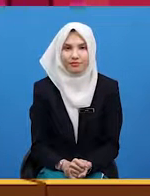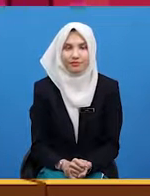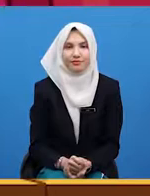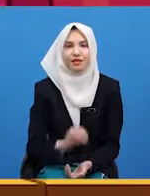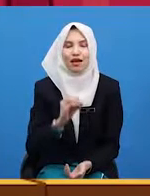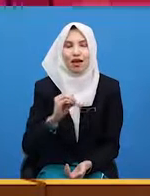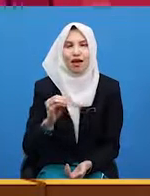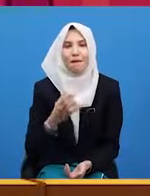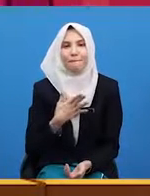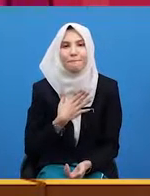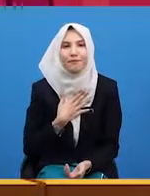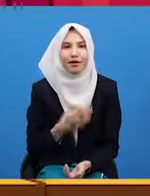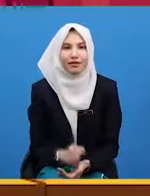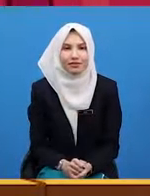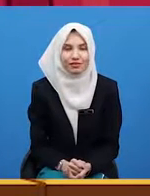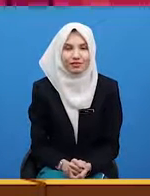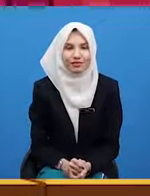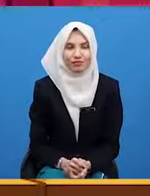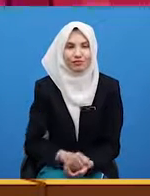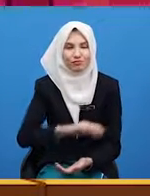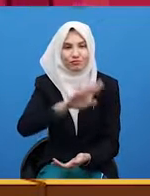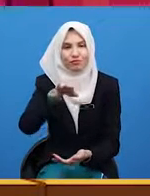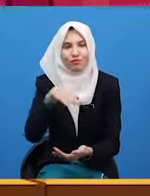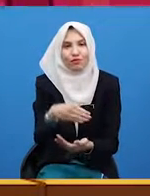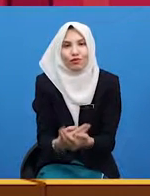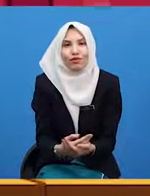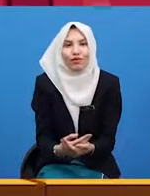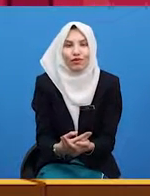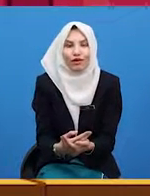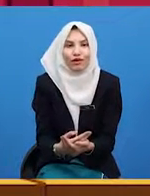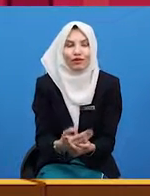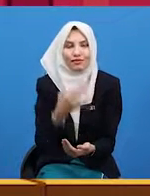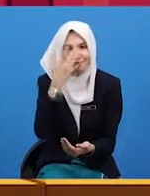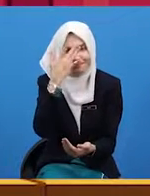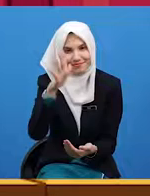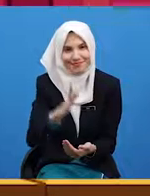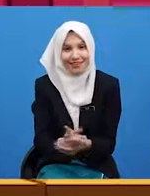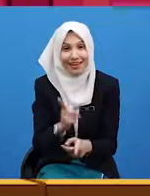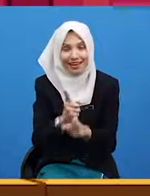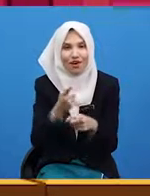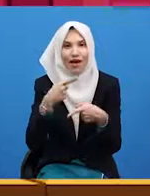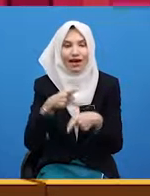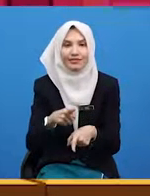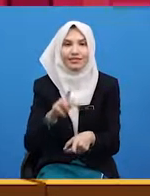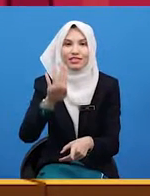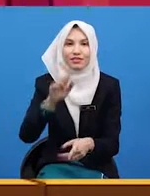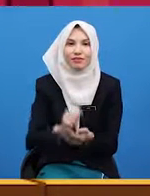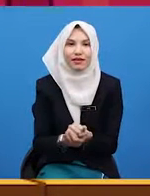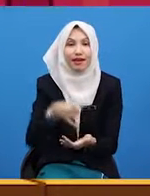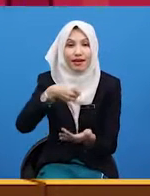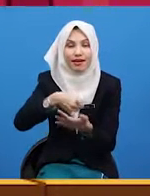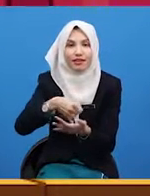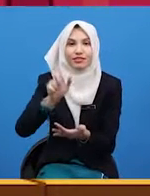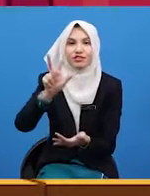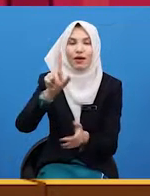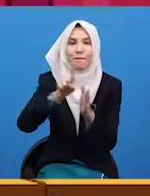me now I'm round I. You all are incredibly genius. The correct answer is B. It's 3 minutes